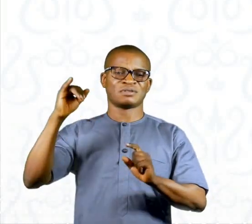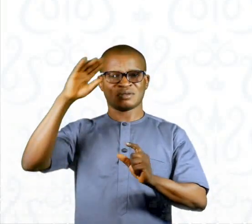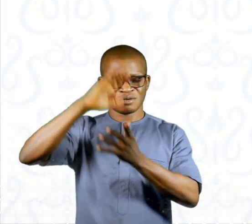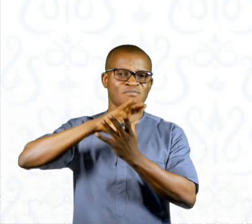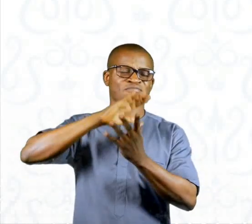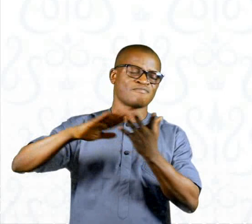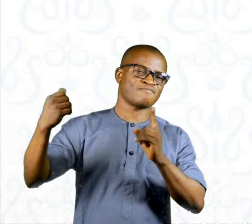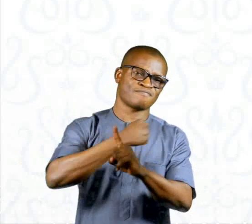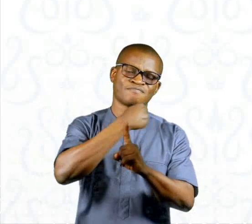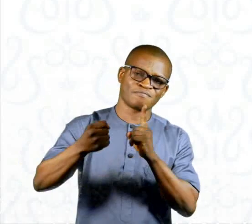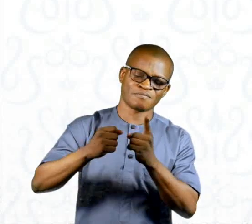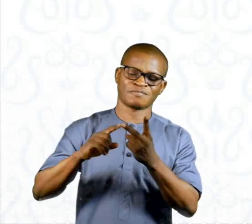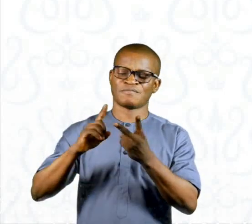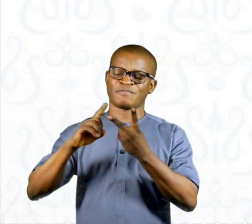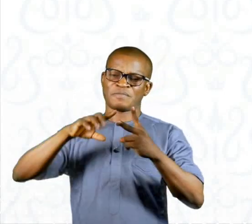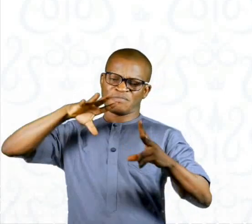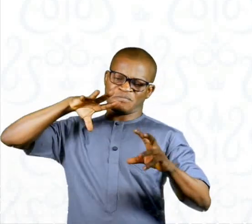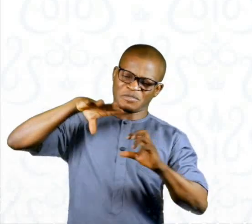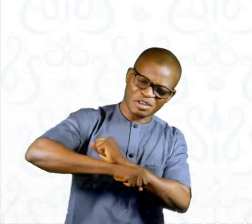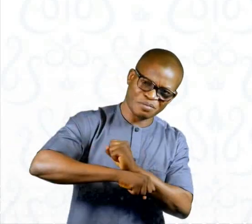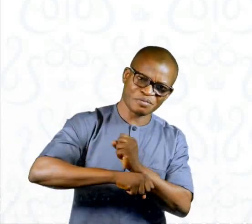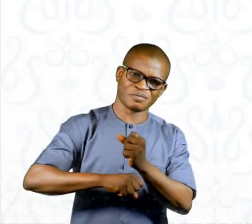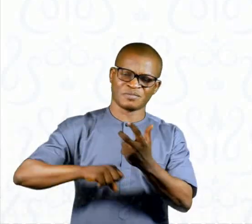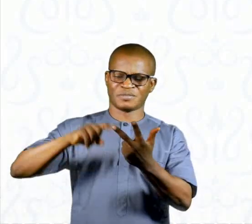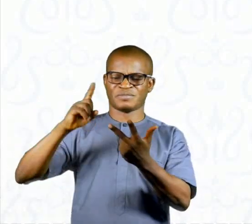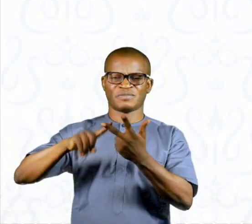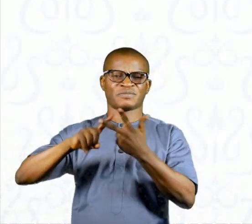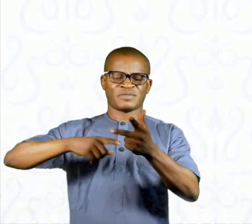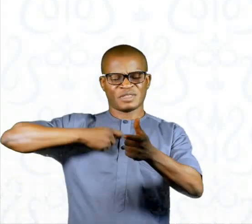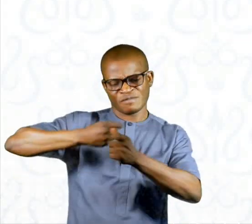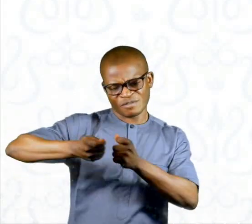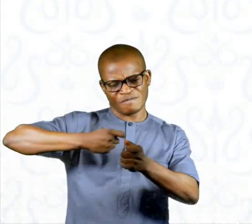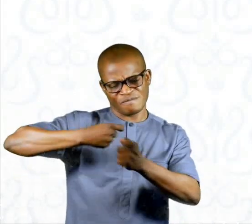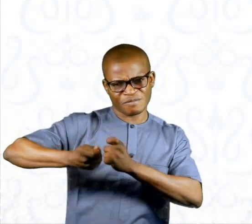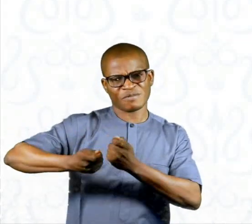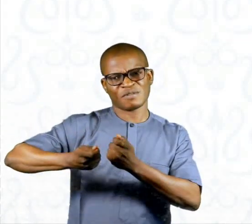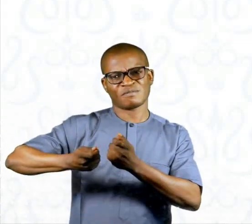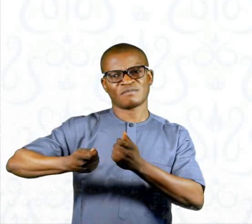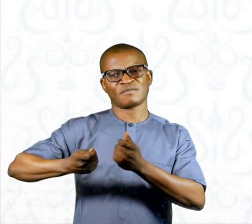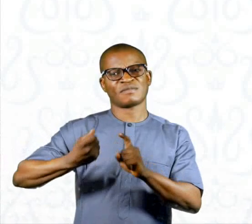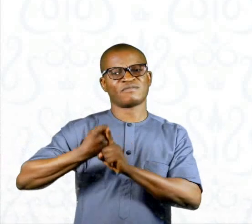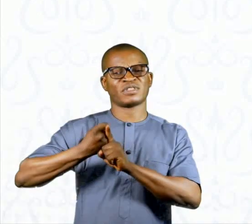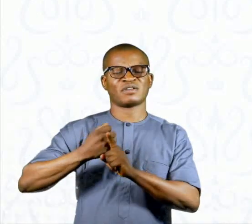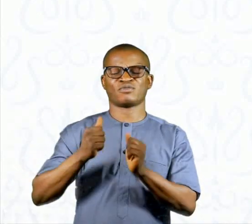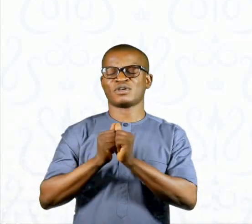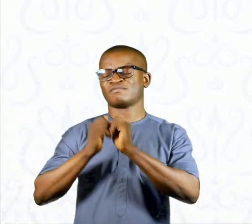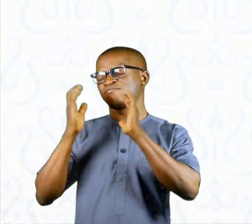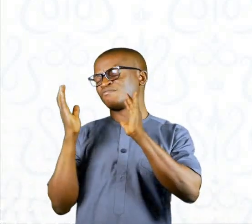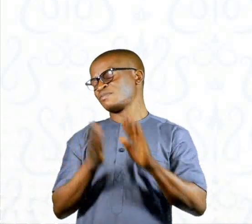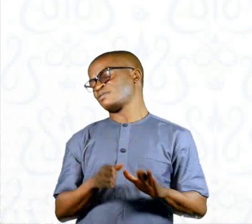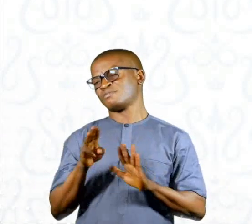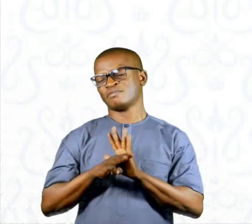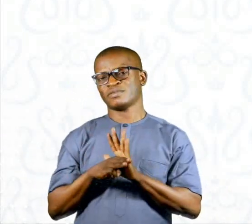in line was followed by rape, then we had inflicting of physical injury and then abandonment. We